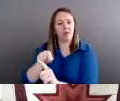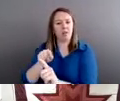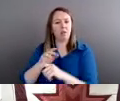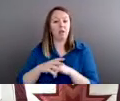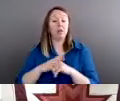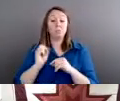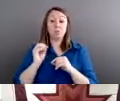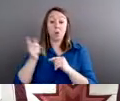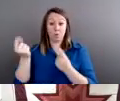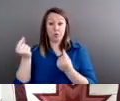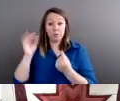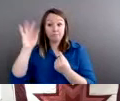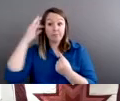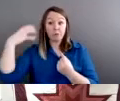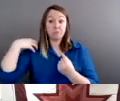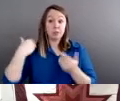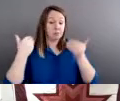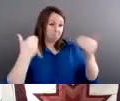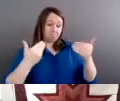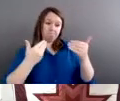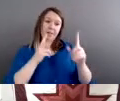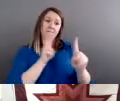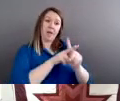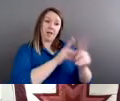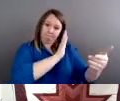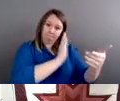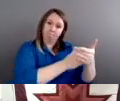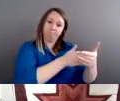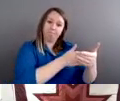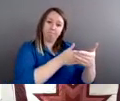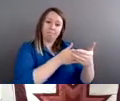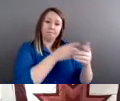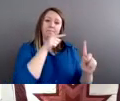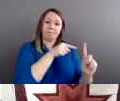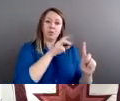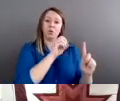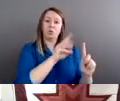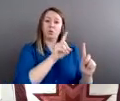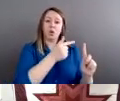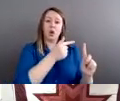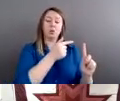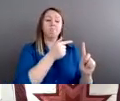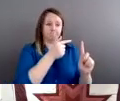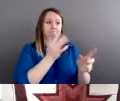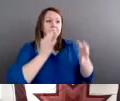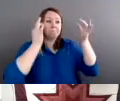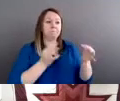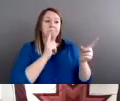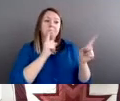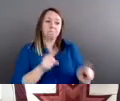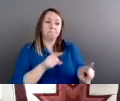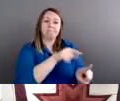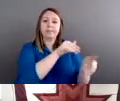criminal charges against Crow Dog and he was ultimately sentenced to death. But